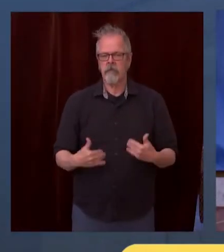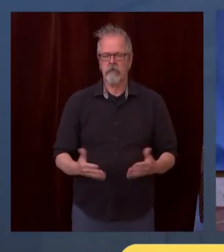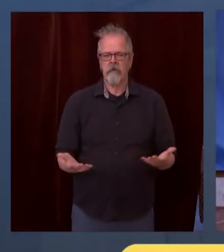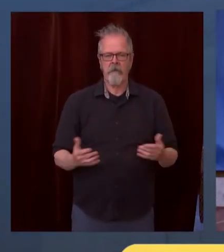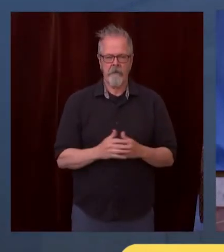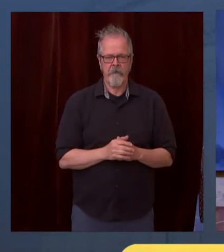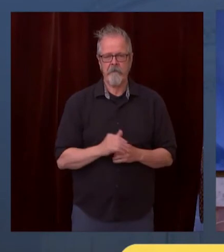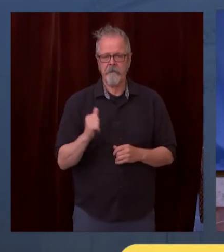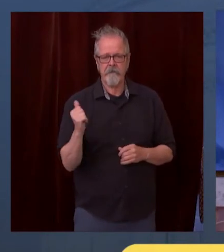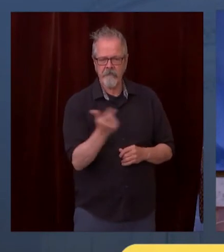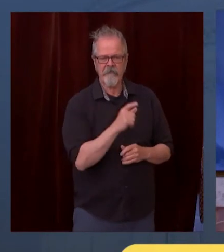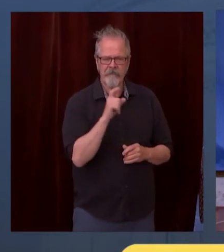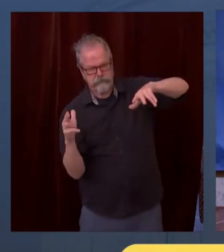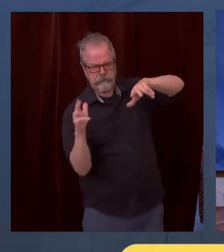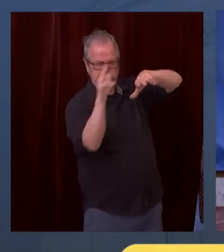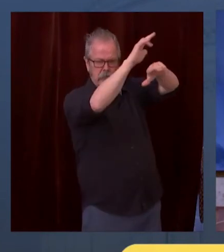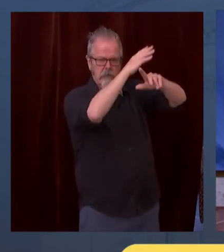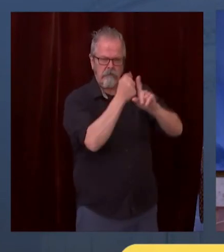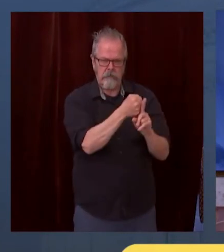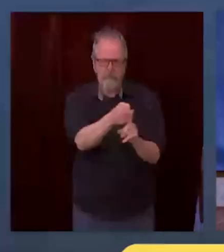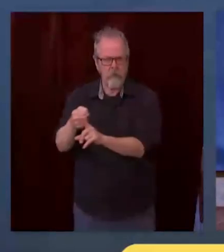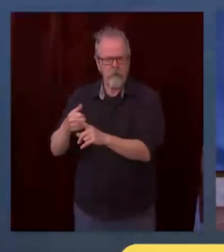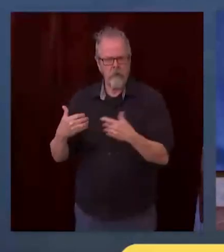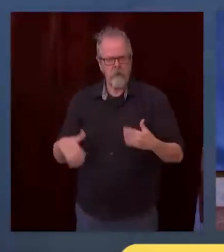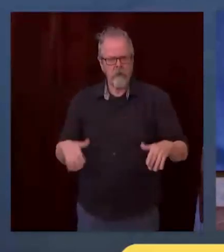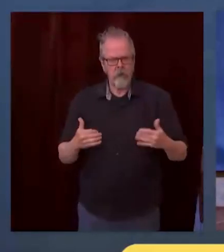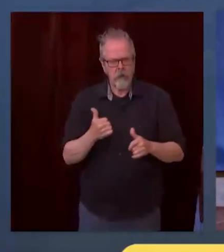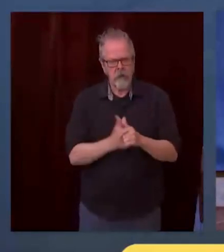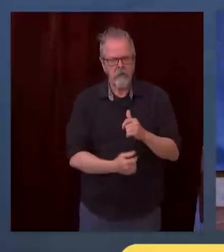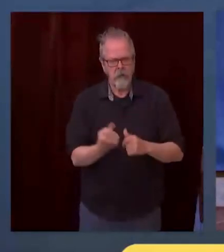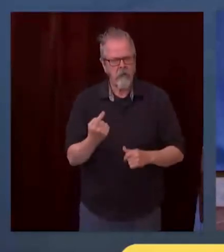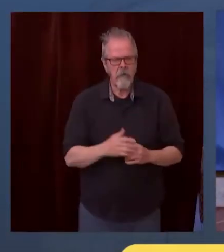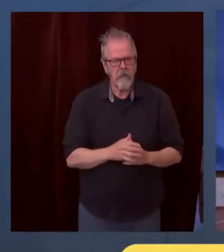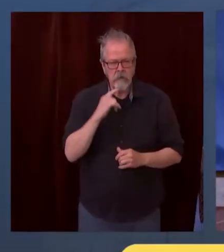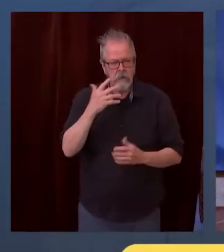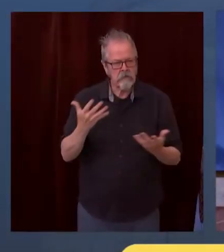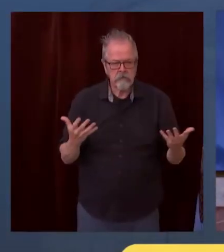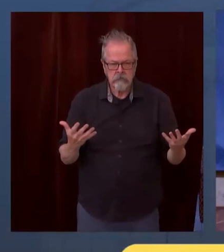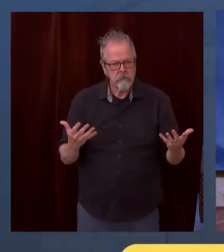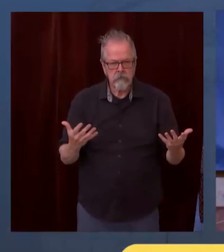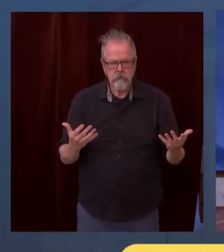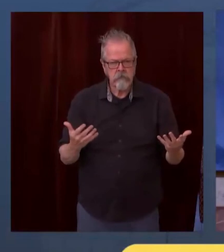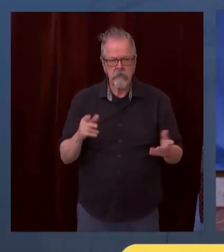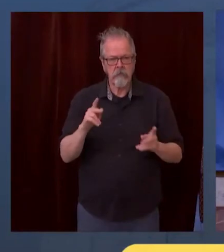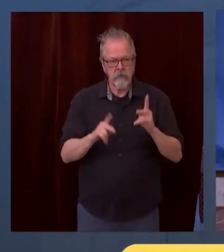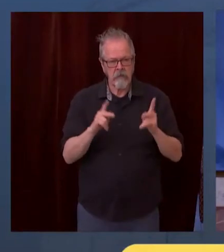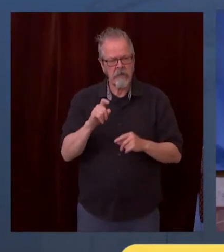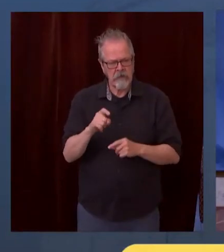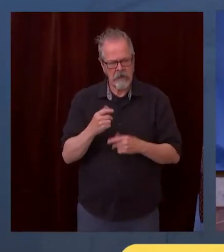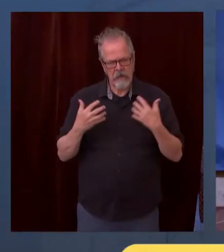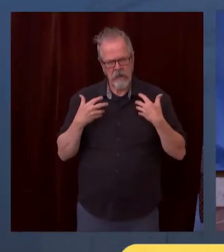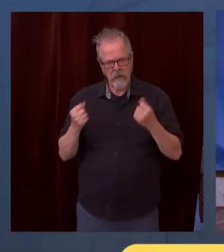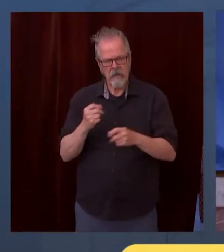in how we live our lives. Now, as folks know, we are going to be looking at the metrics of our counties. We will have